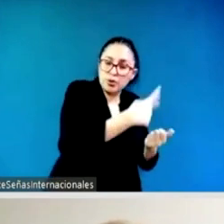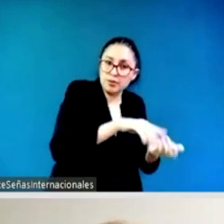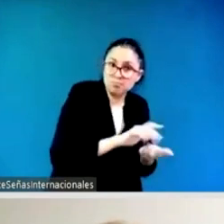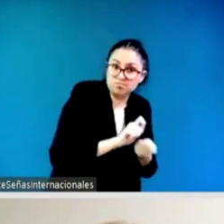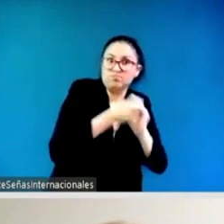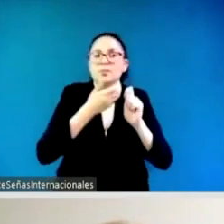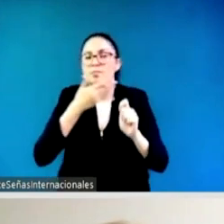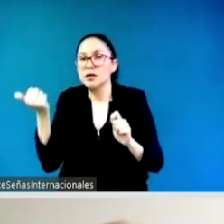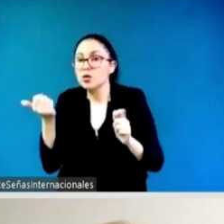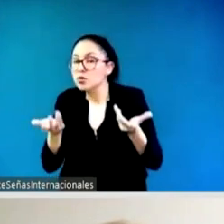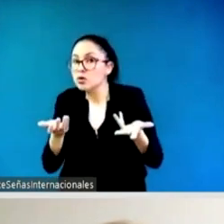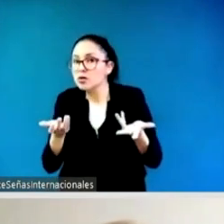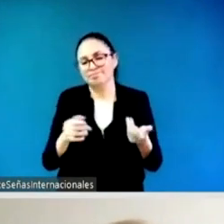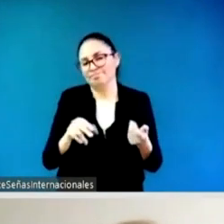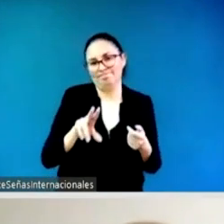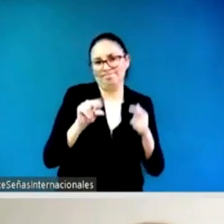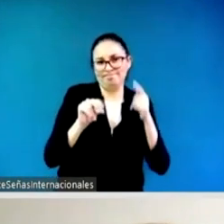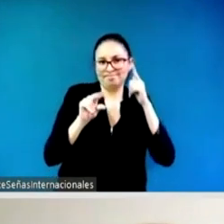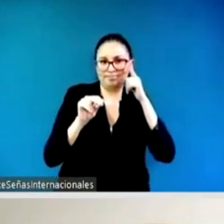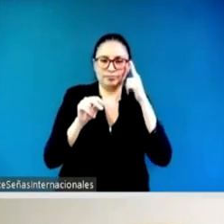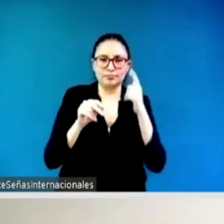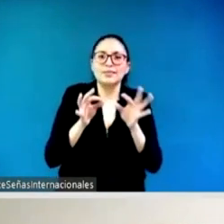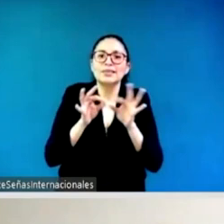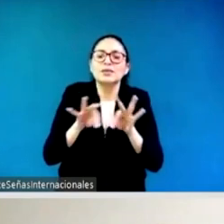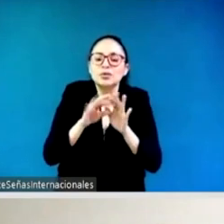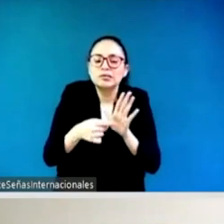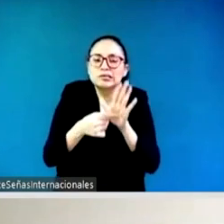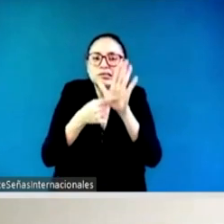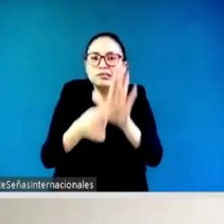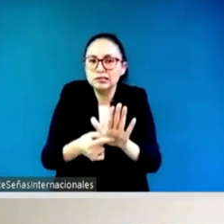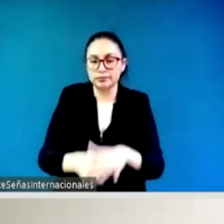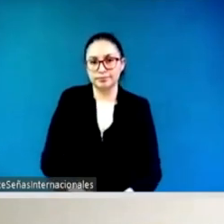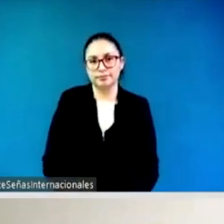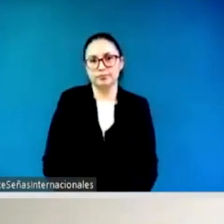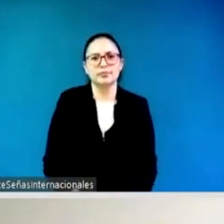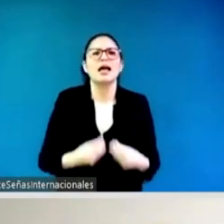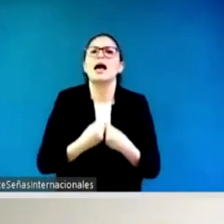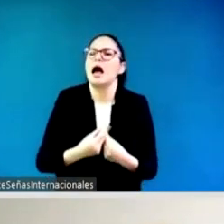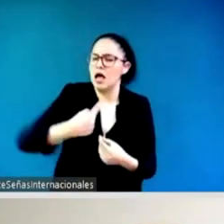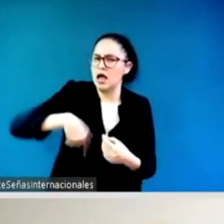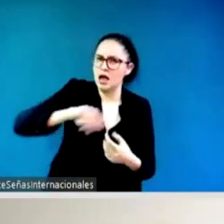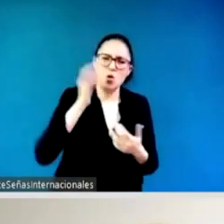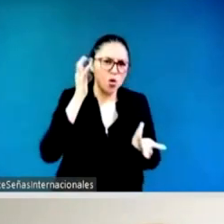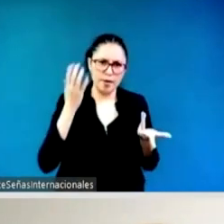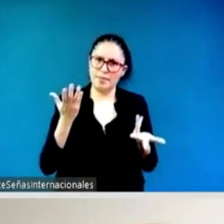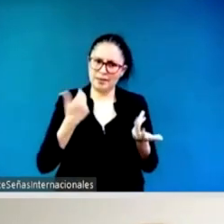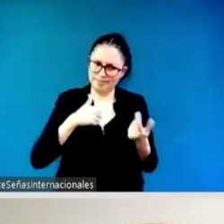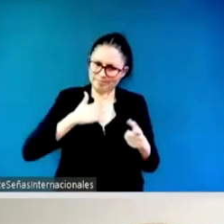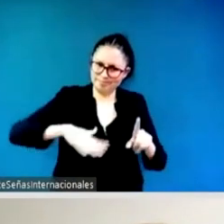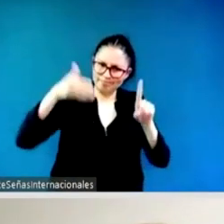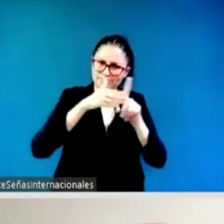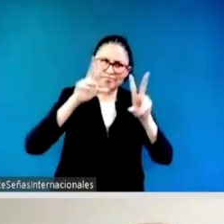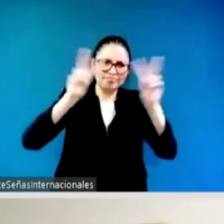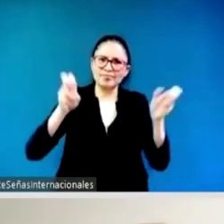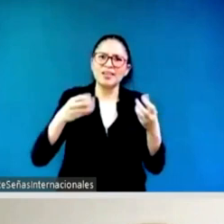that look like and how do we actually address the patriarchal structures that uphold some of these systems i know